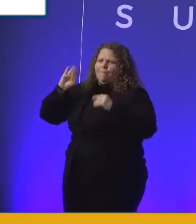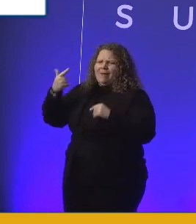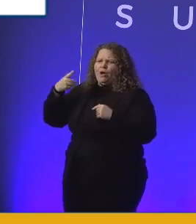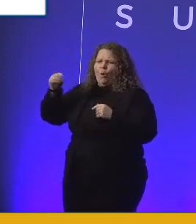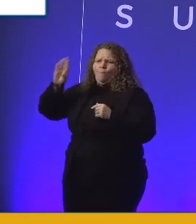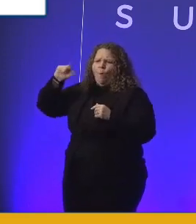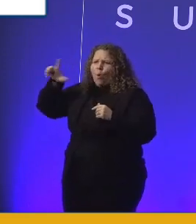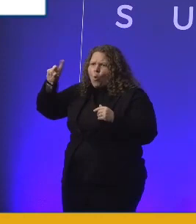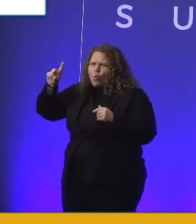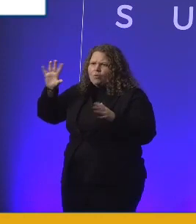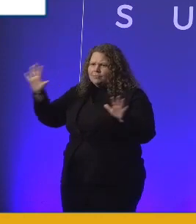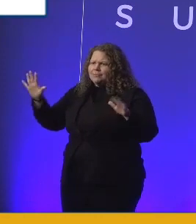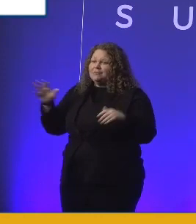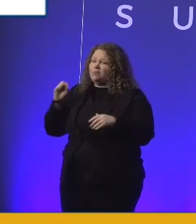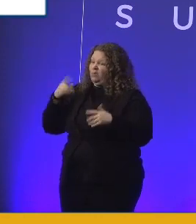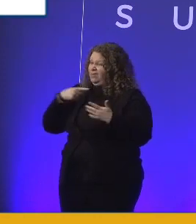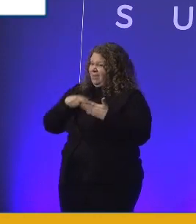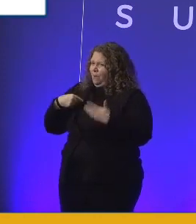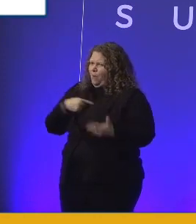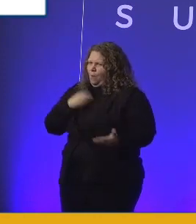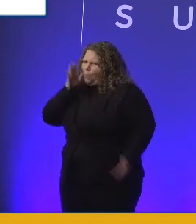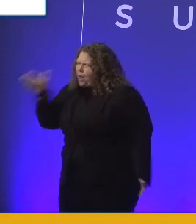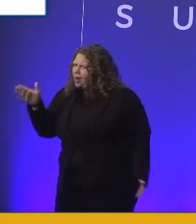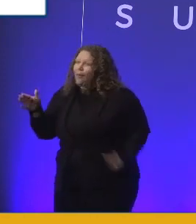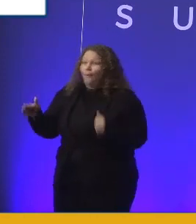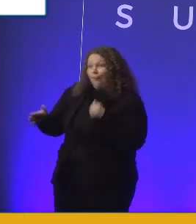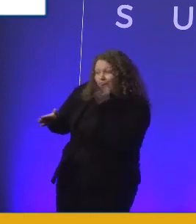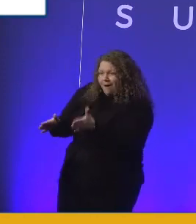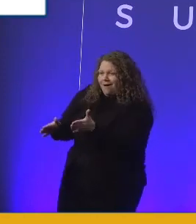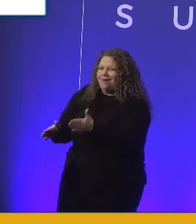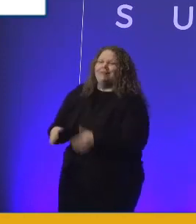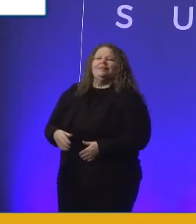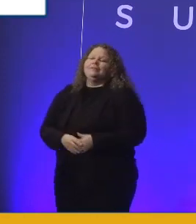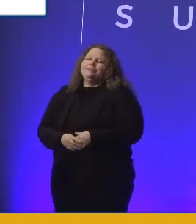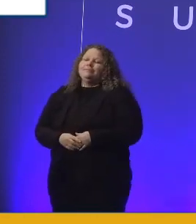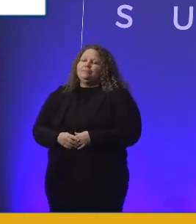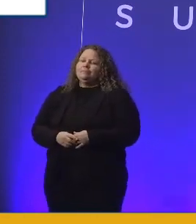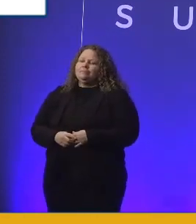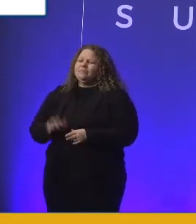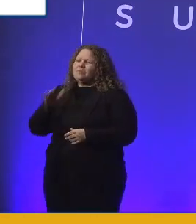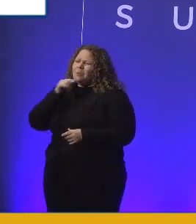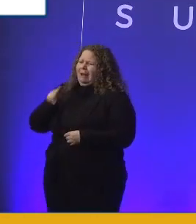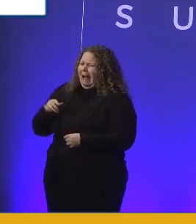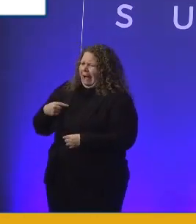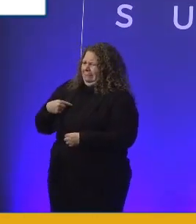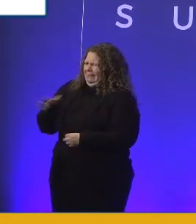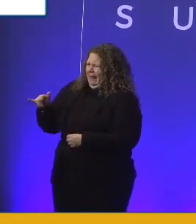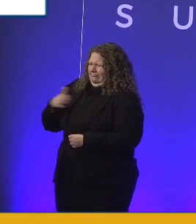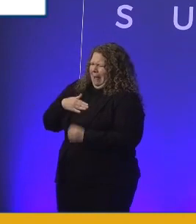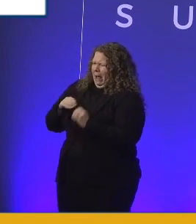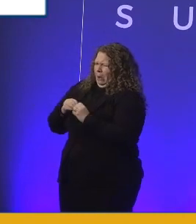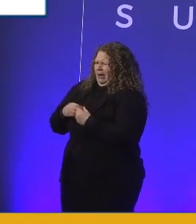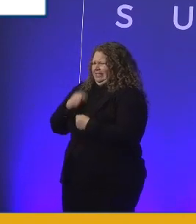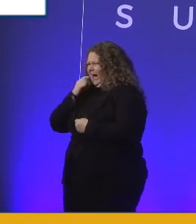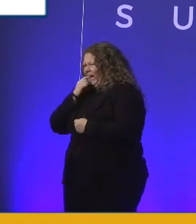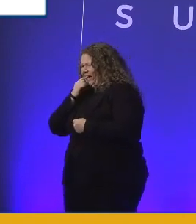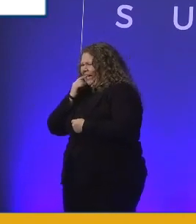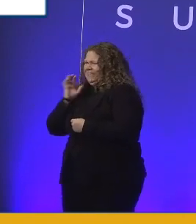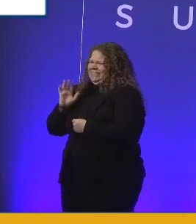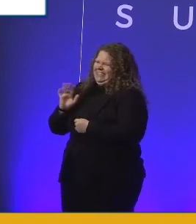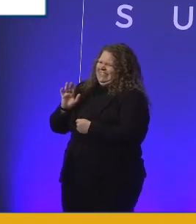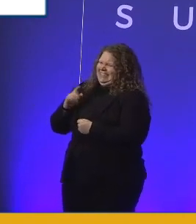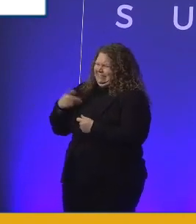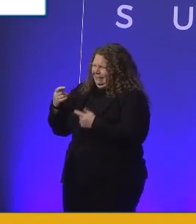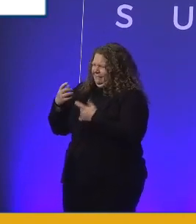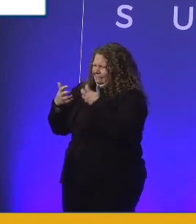Adapt and align with the aims of the organisation. Don't try and crowbar what you think is going to work inside an organisation. The fact that we changed the